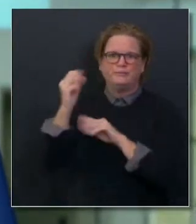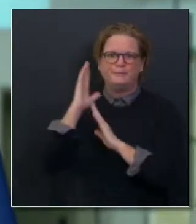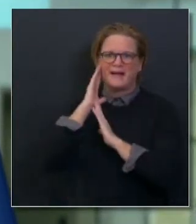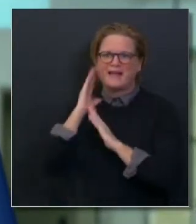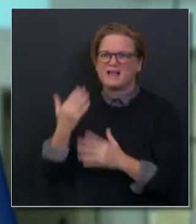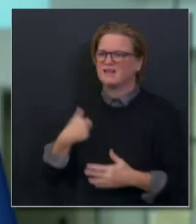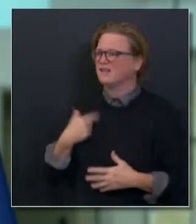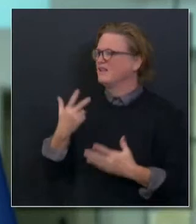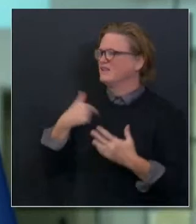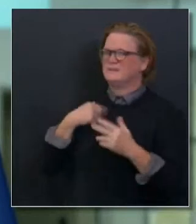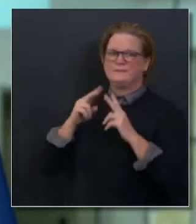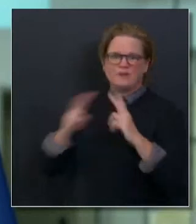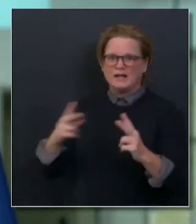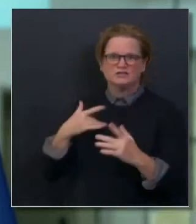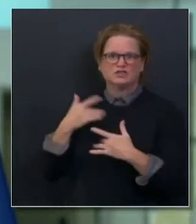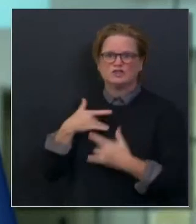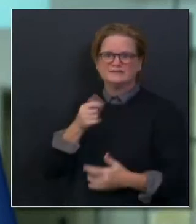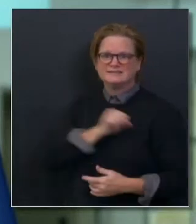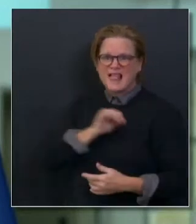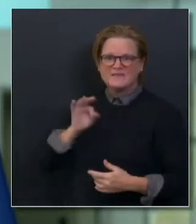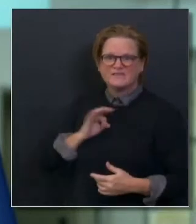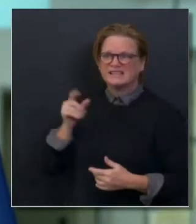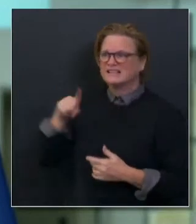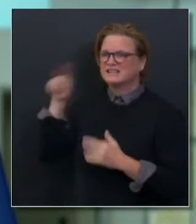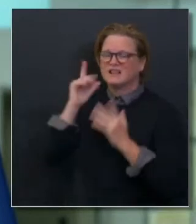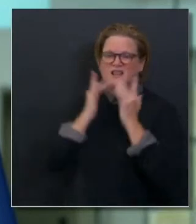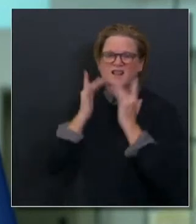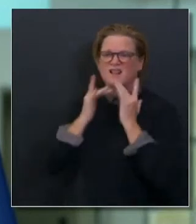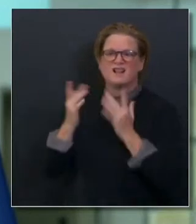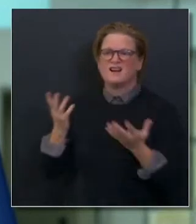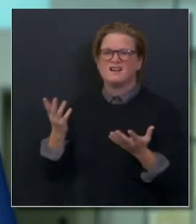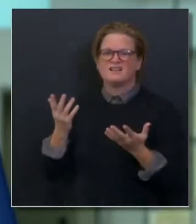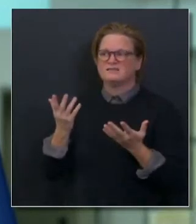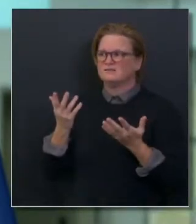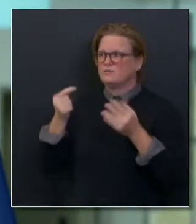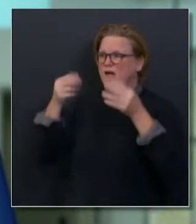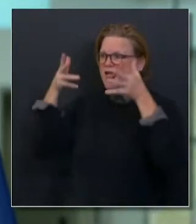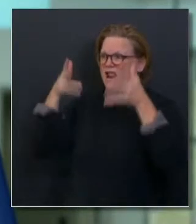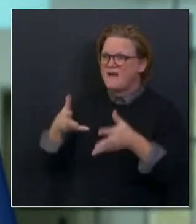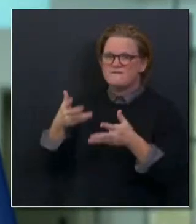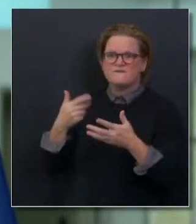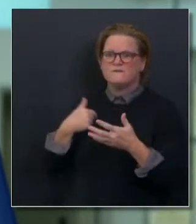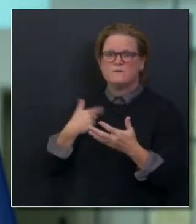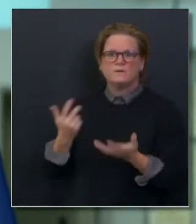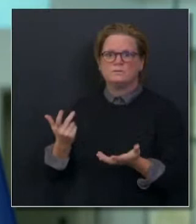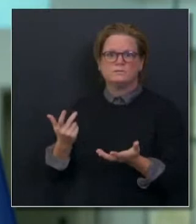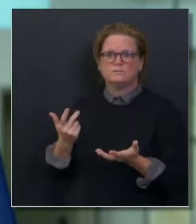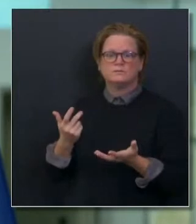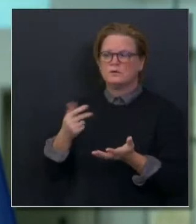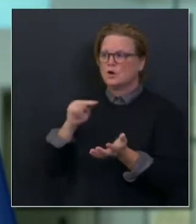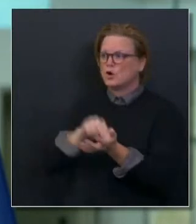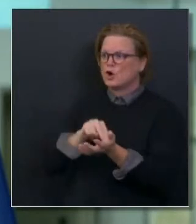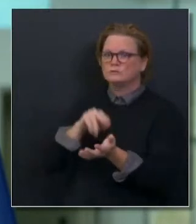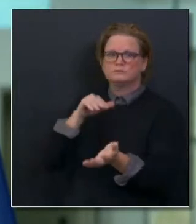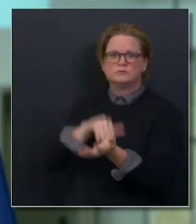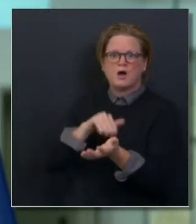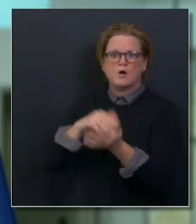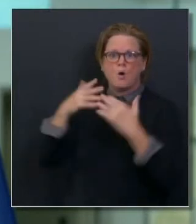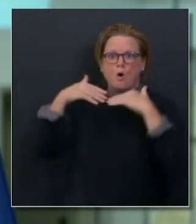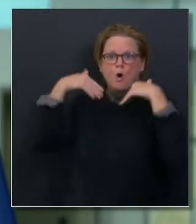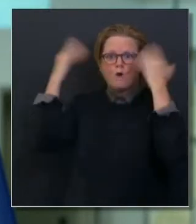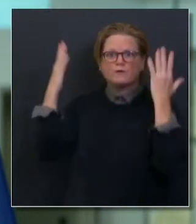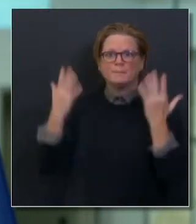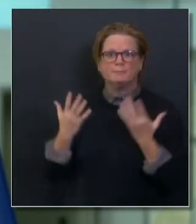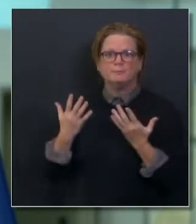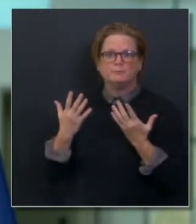in terms of our planning, in terms of our capacity, and in terms of our staffing. And so, again, just want folks to know, be vigilant